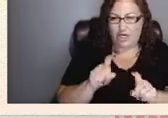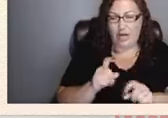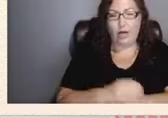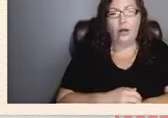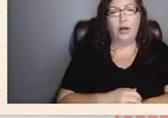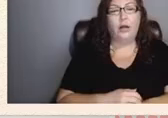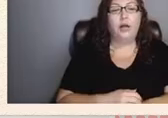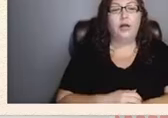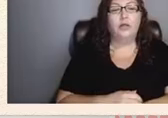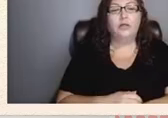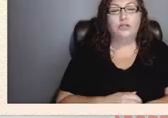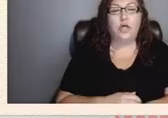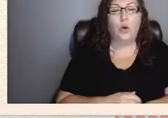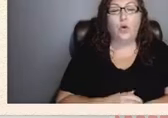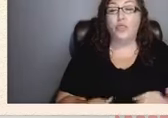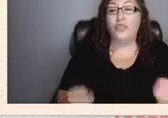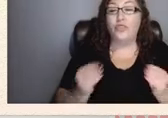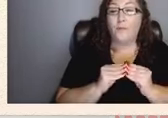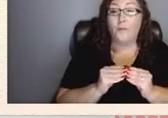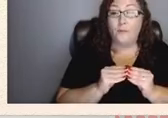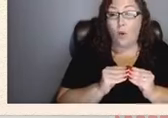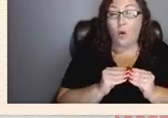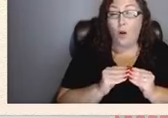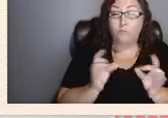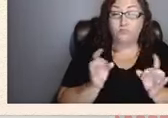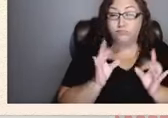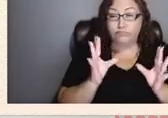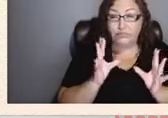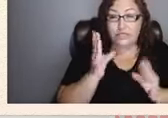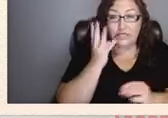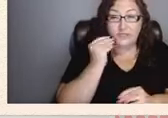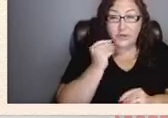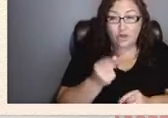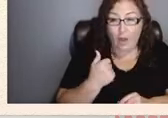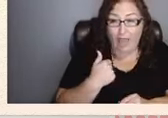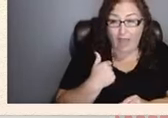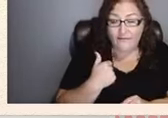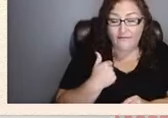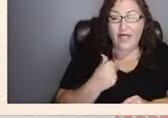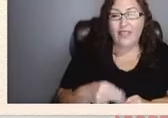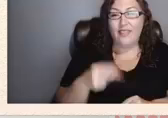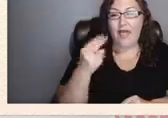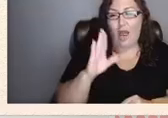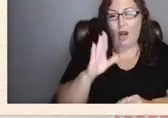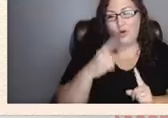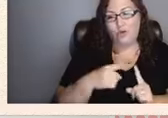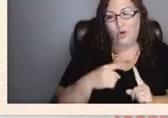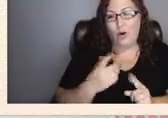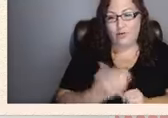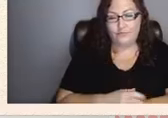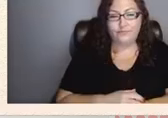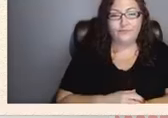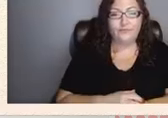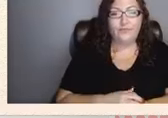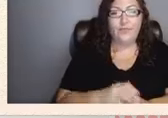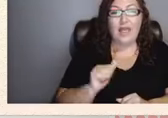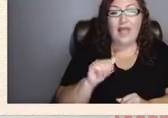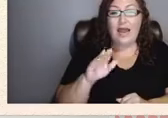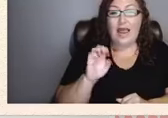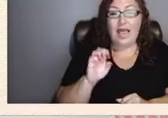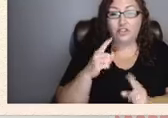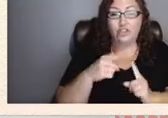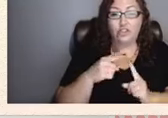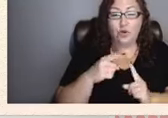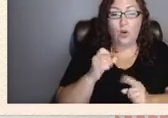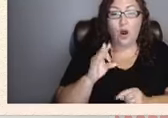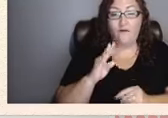the more adverse childhood experiences you've had the higher your score an ace score or four or